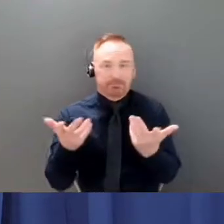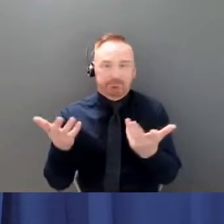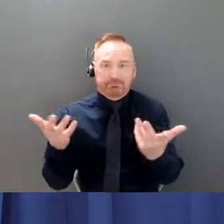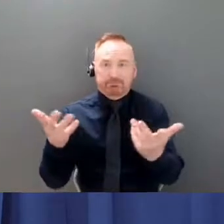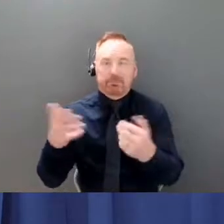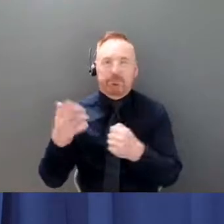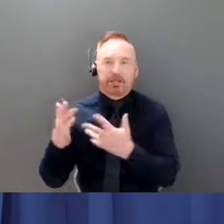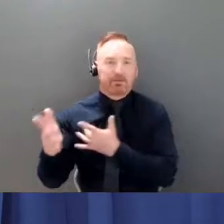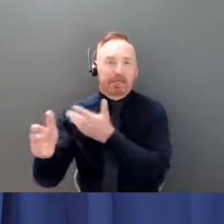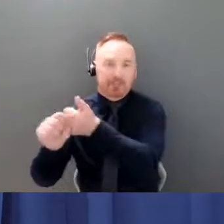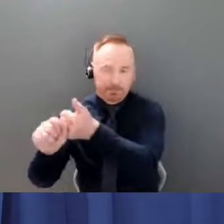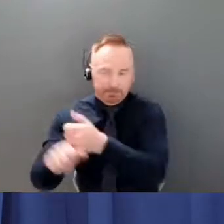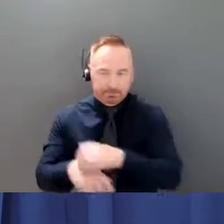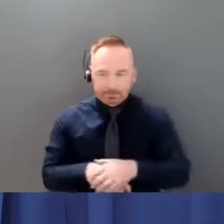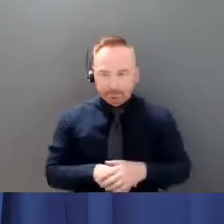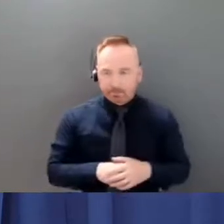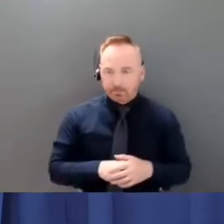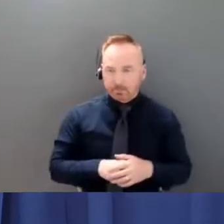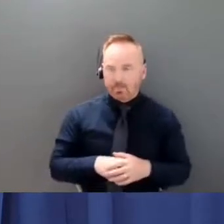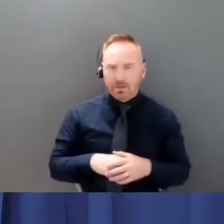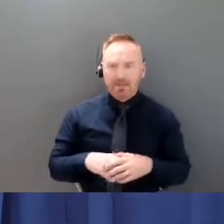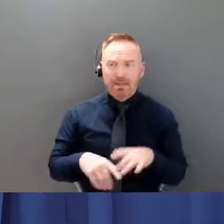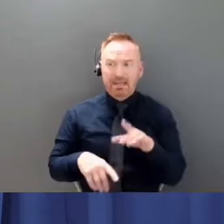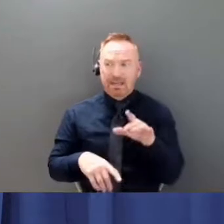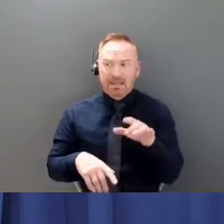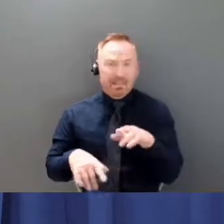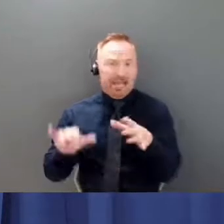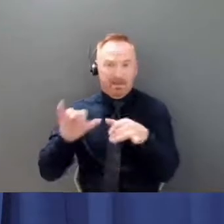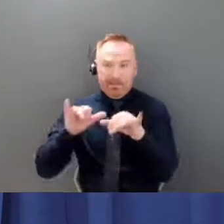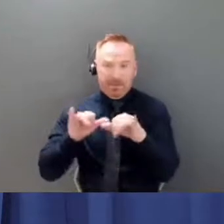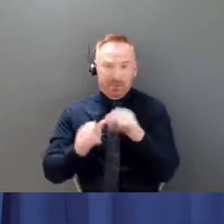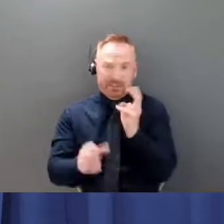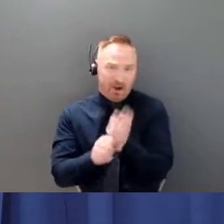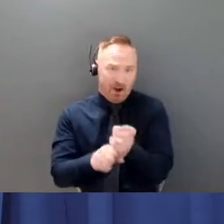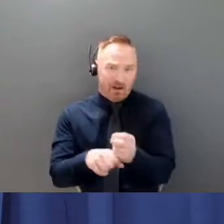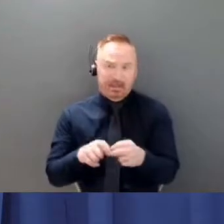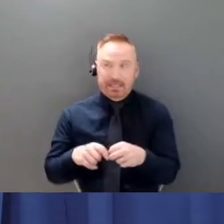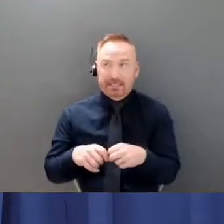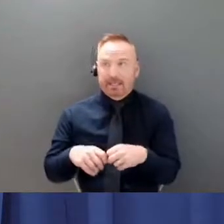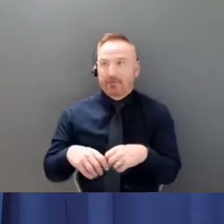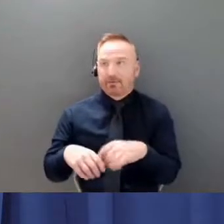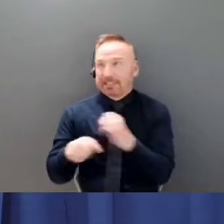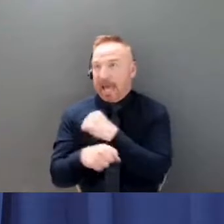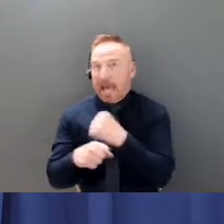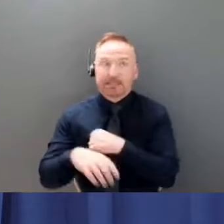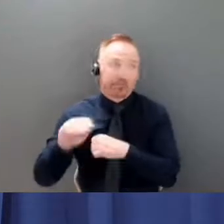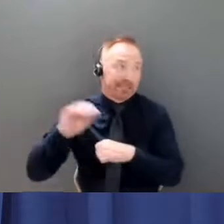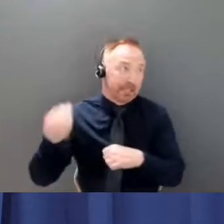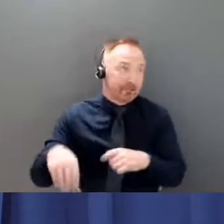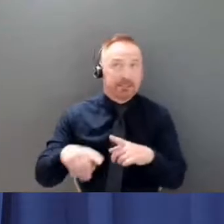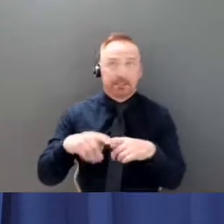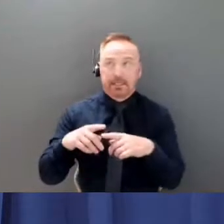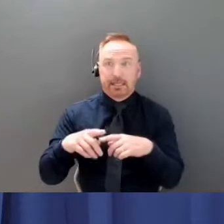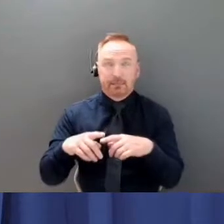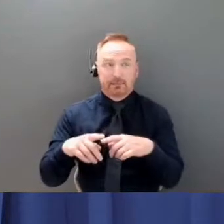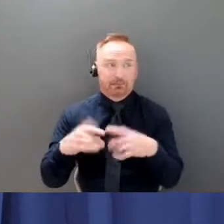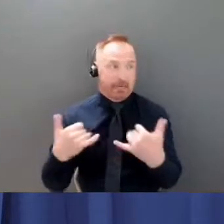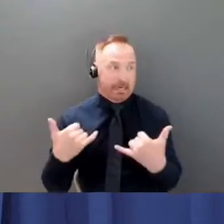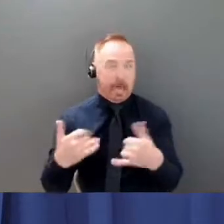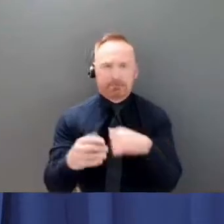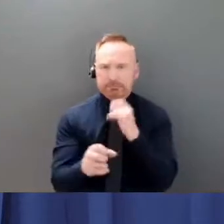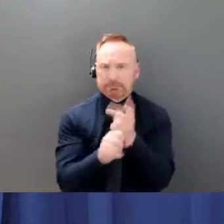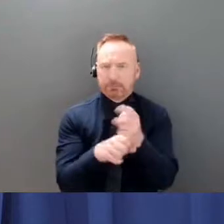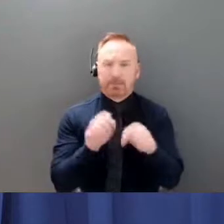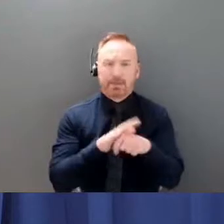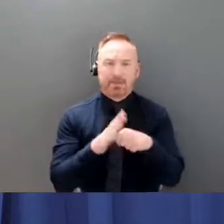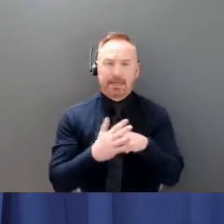And those are hard to measure. I mean, it's hard to measure in terms of percentages at this point. But I think these are areas where we